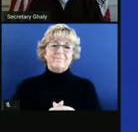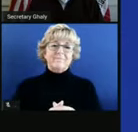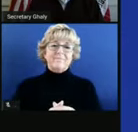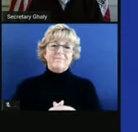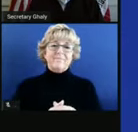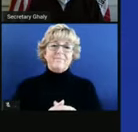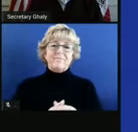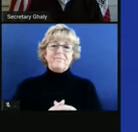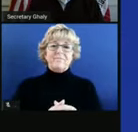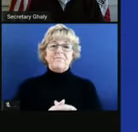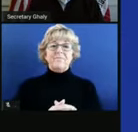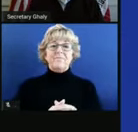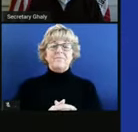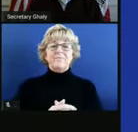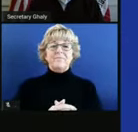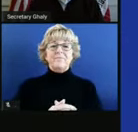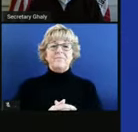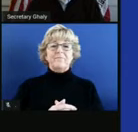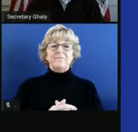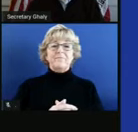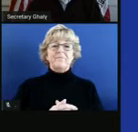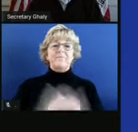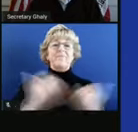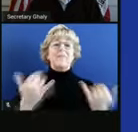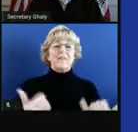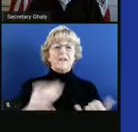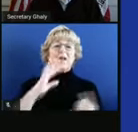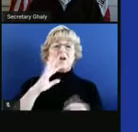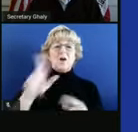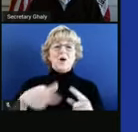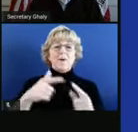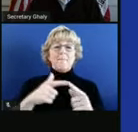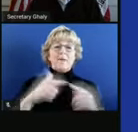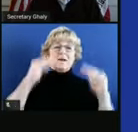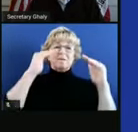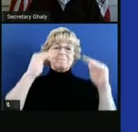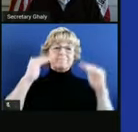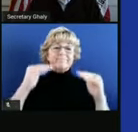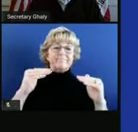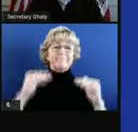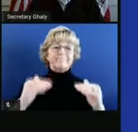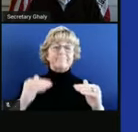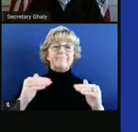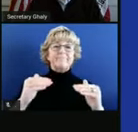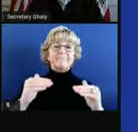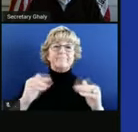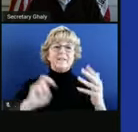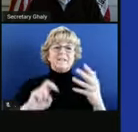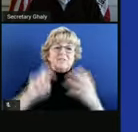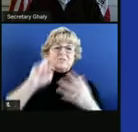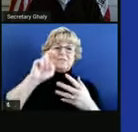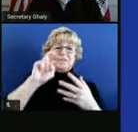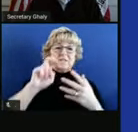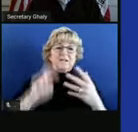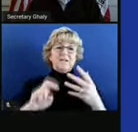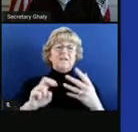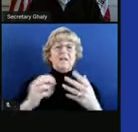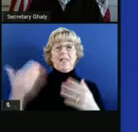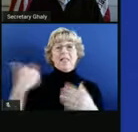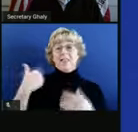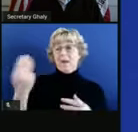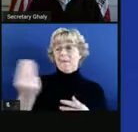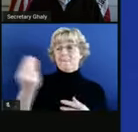So on to the conversation about tier movement. We did last Monday, we had an